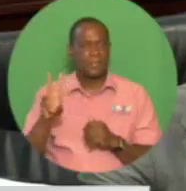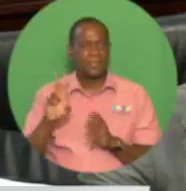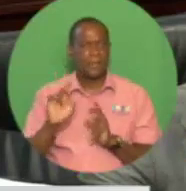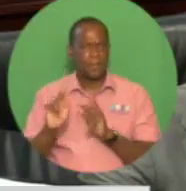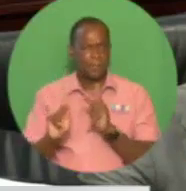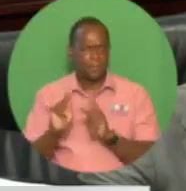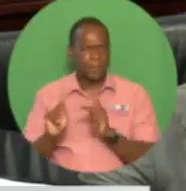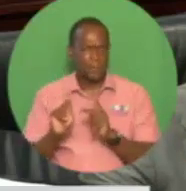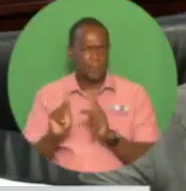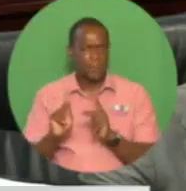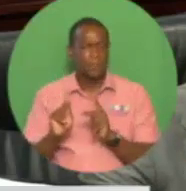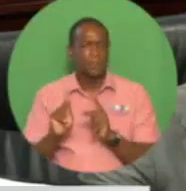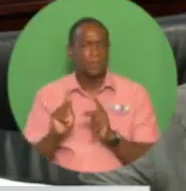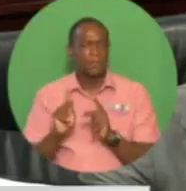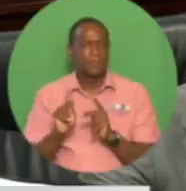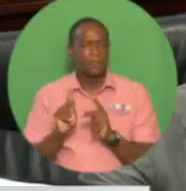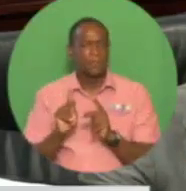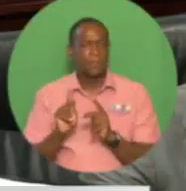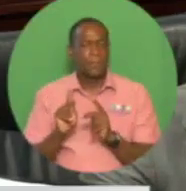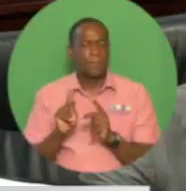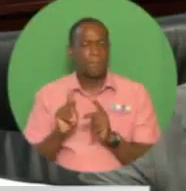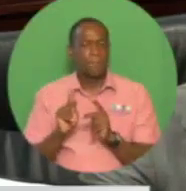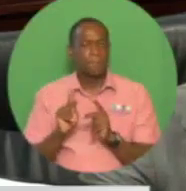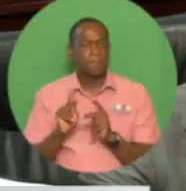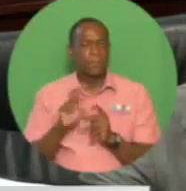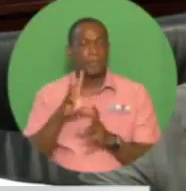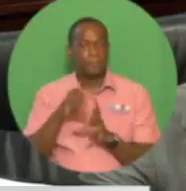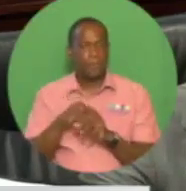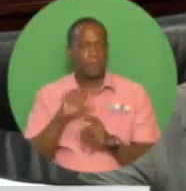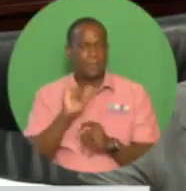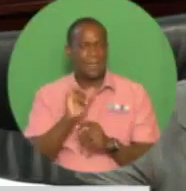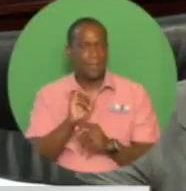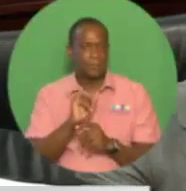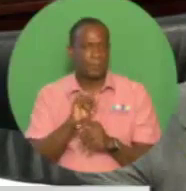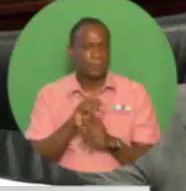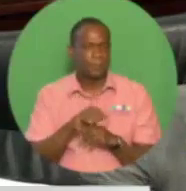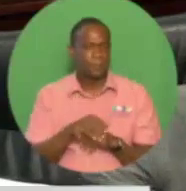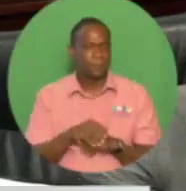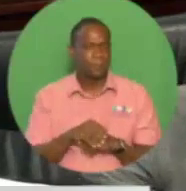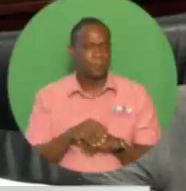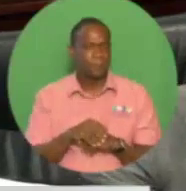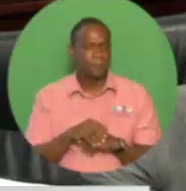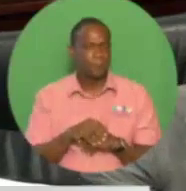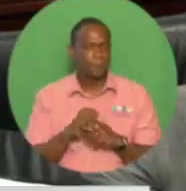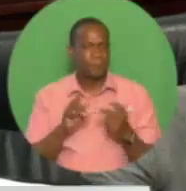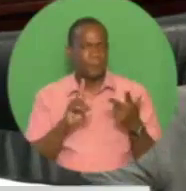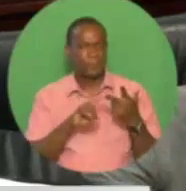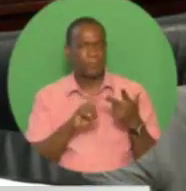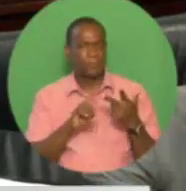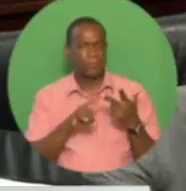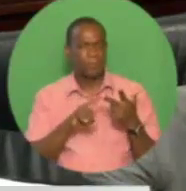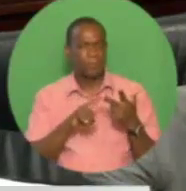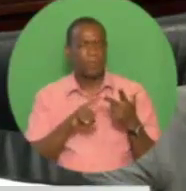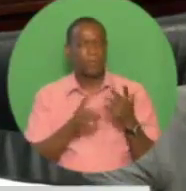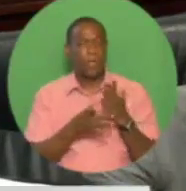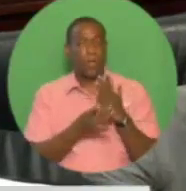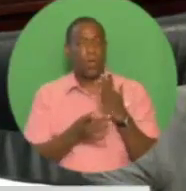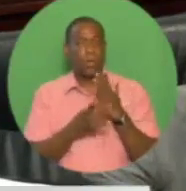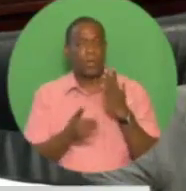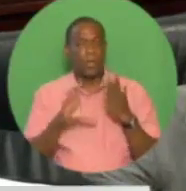policy making, and in the future of this country. Three, the petroleum company of Trinidad and Tobago.